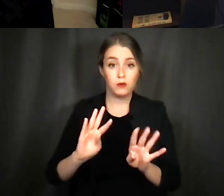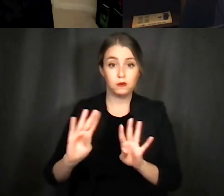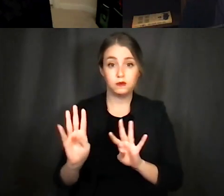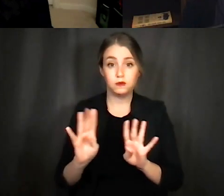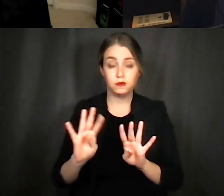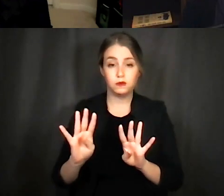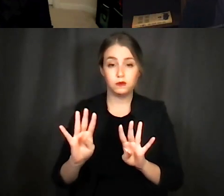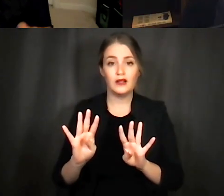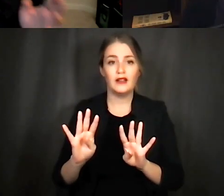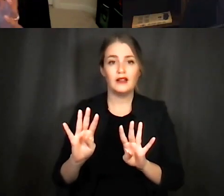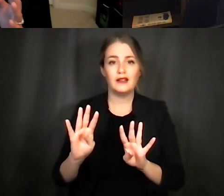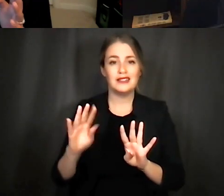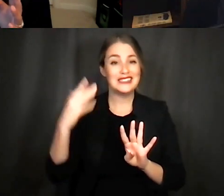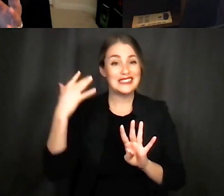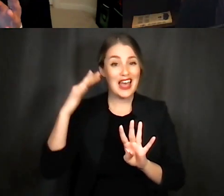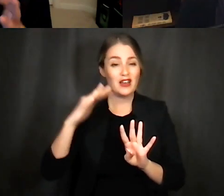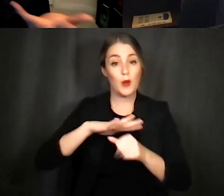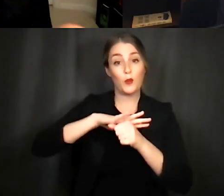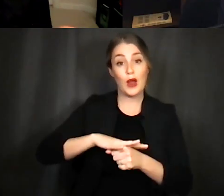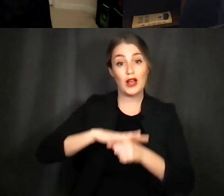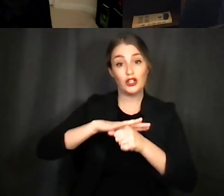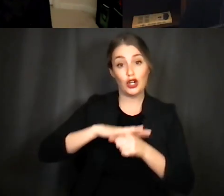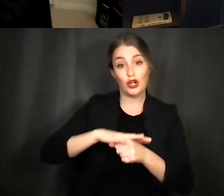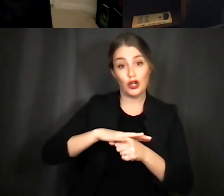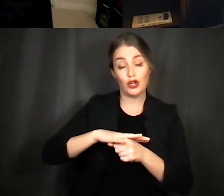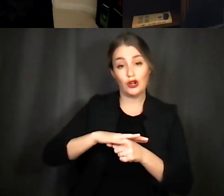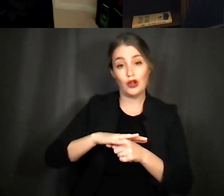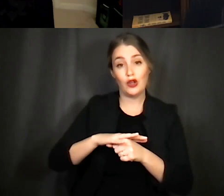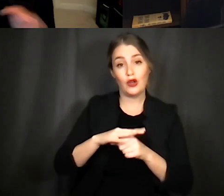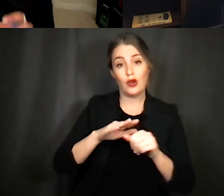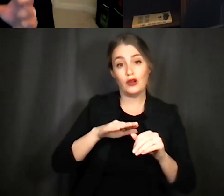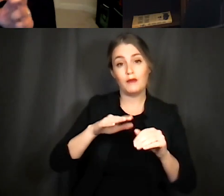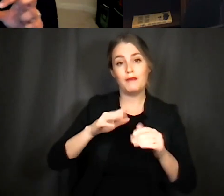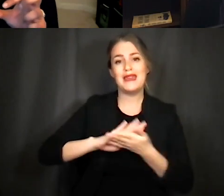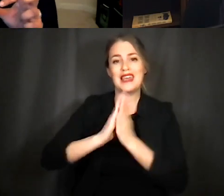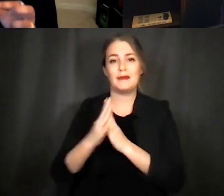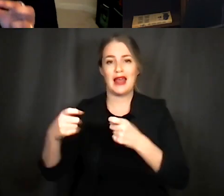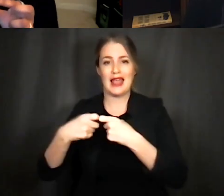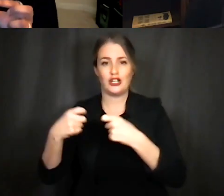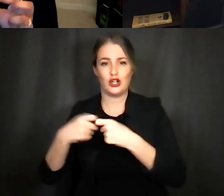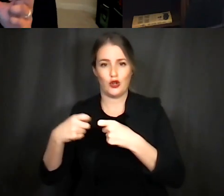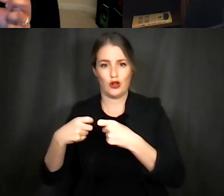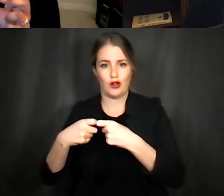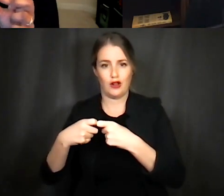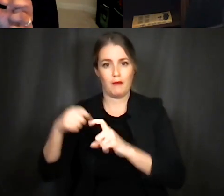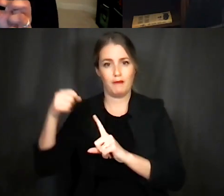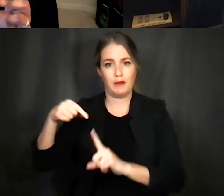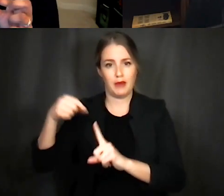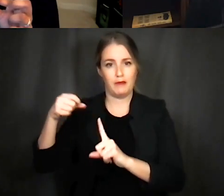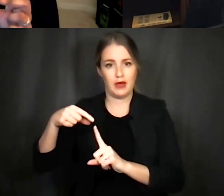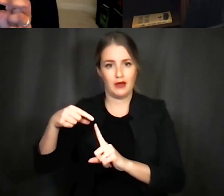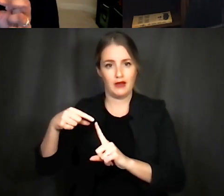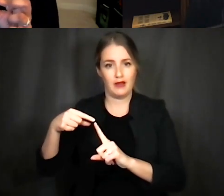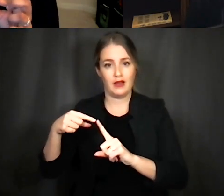goes from being a pressure wave to an electrical signal at the base of the of the hair cell when the spiral